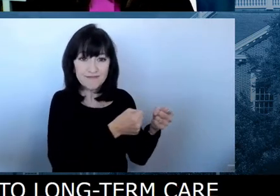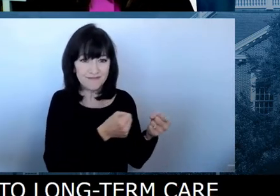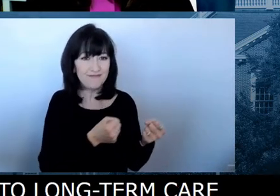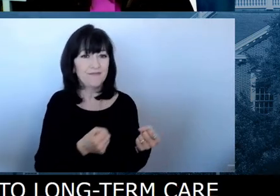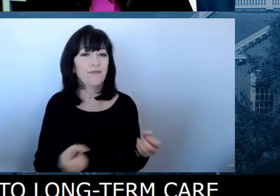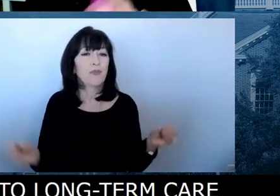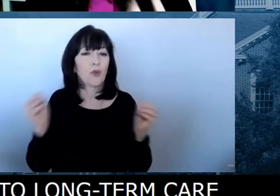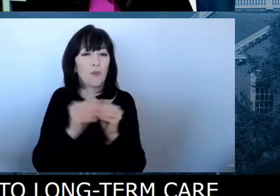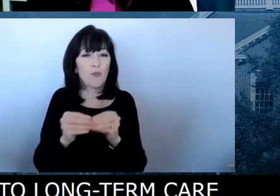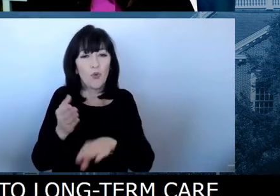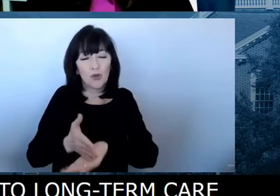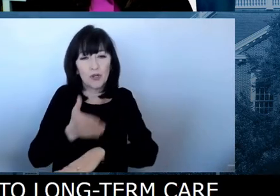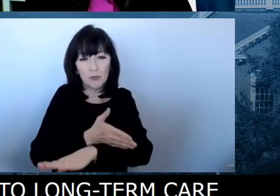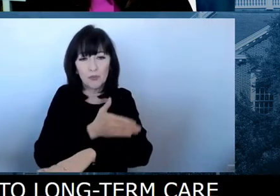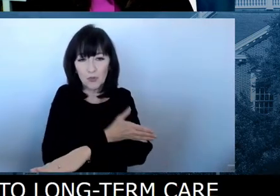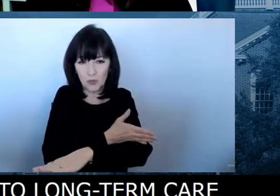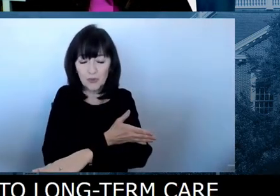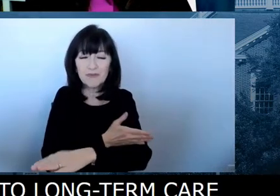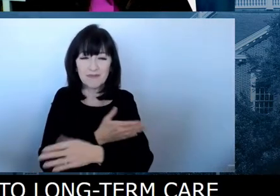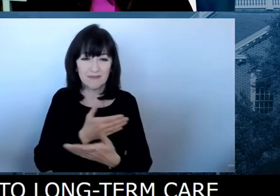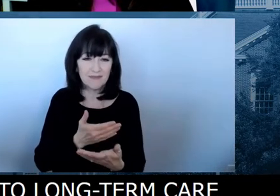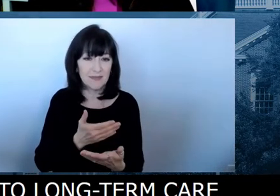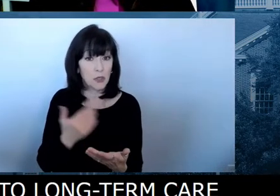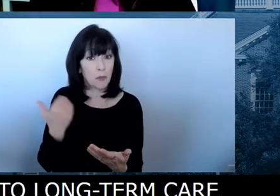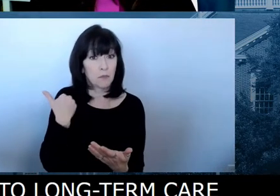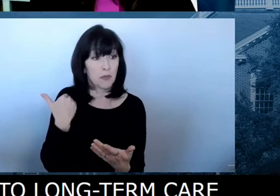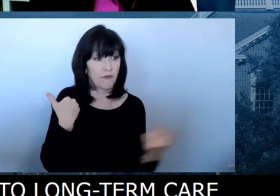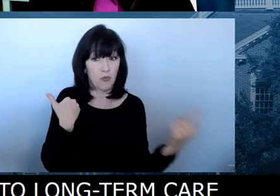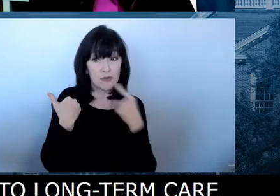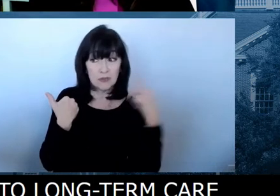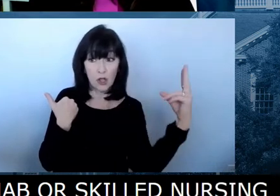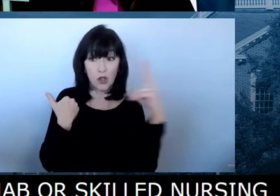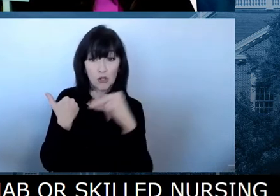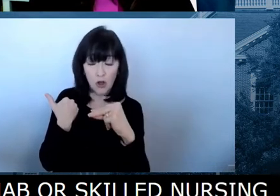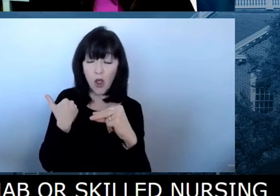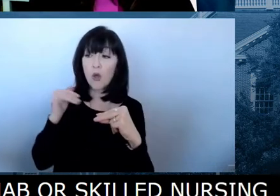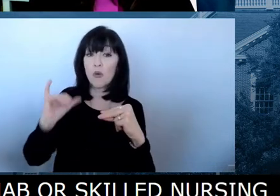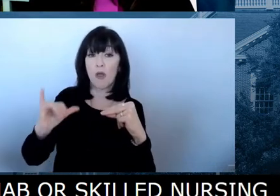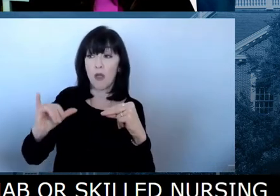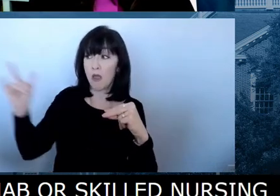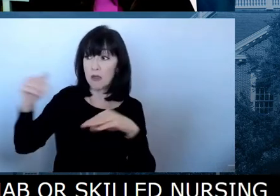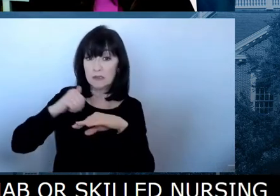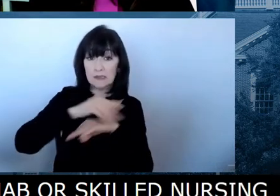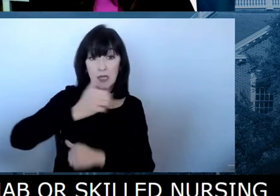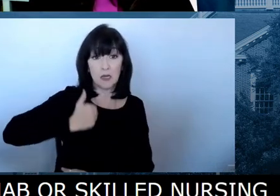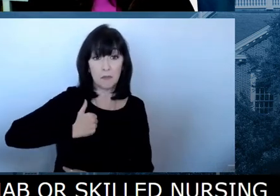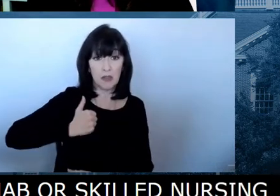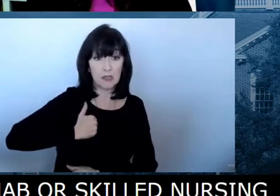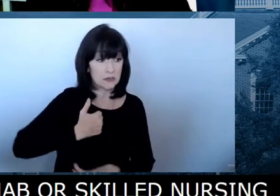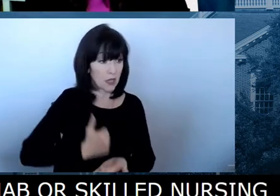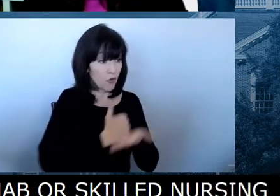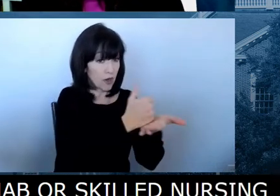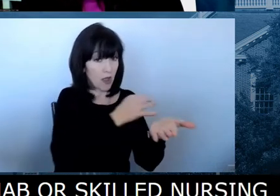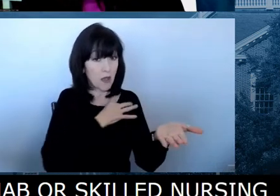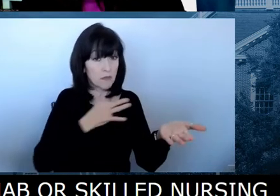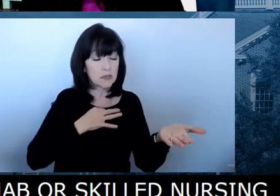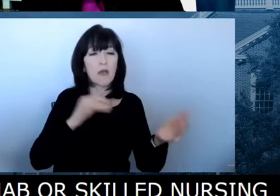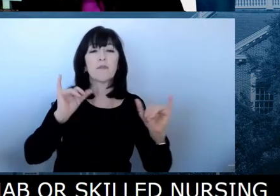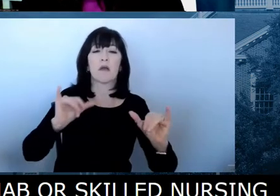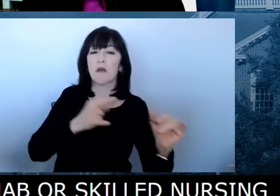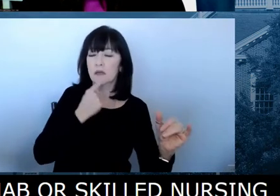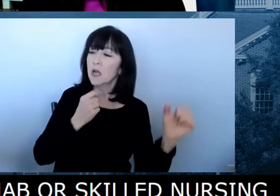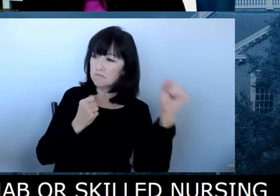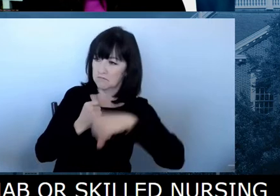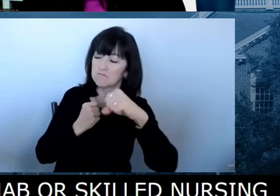not have these facilities say, I'm sorry, we can't take you because frankly, we don't have the staff to safely provide the care. And I know